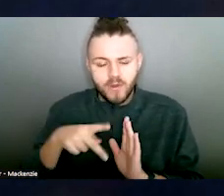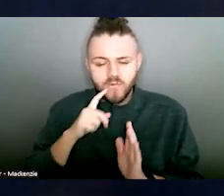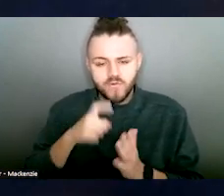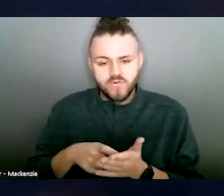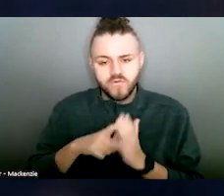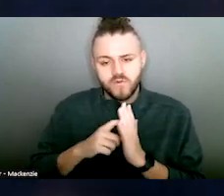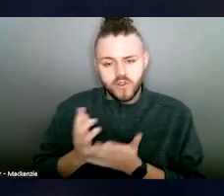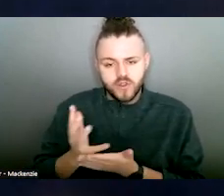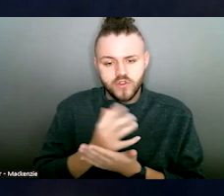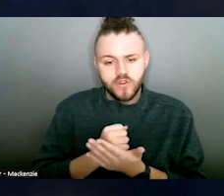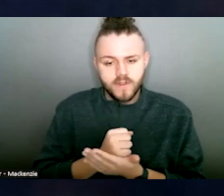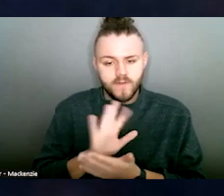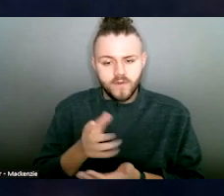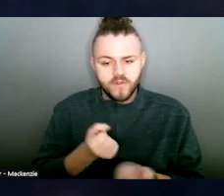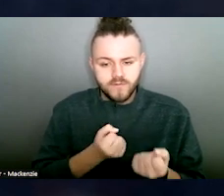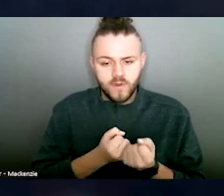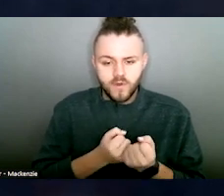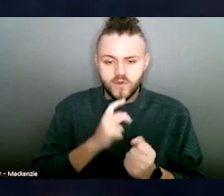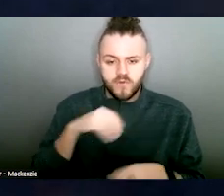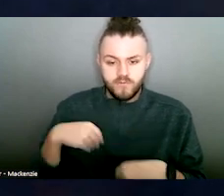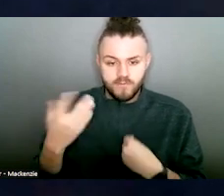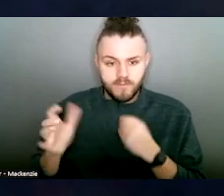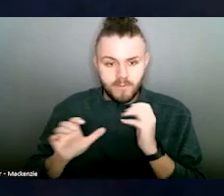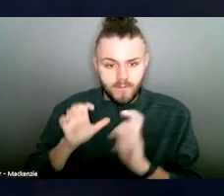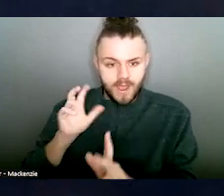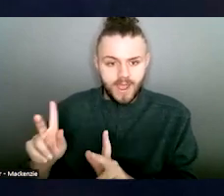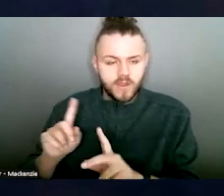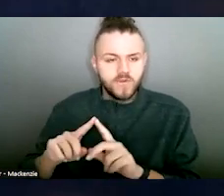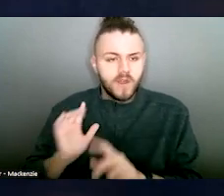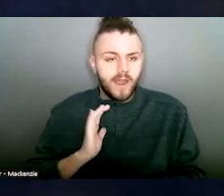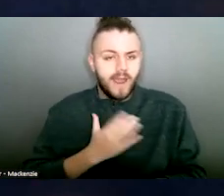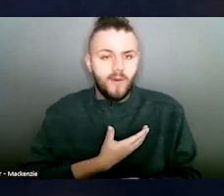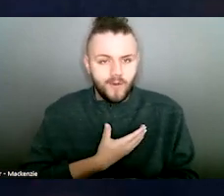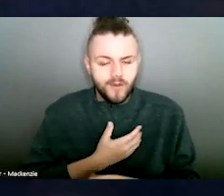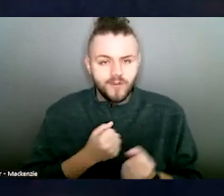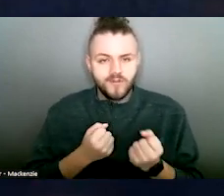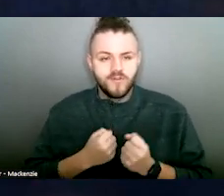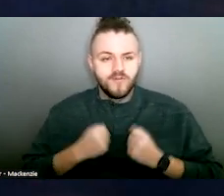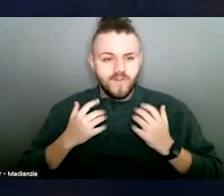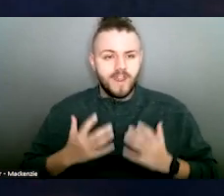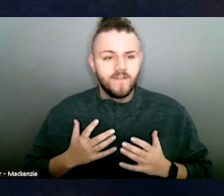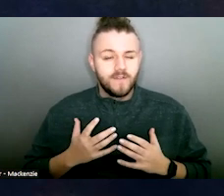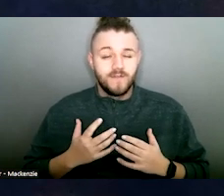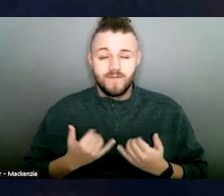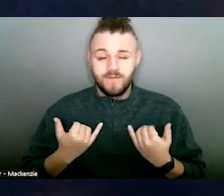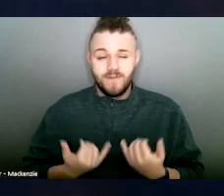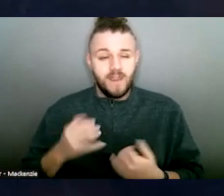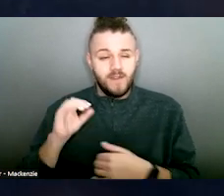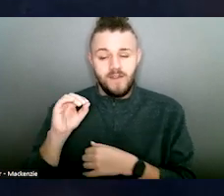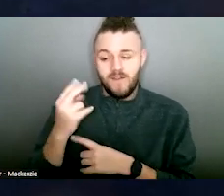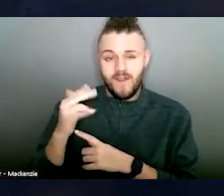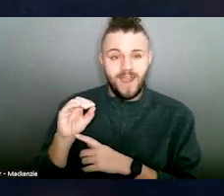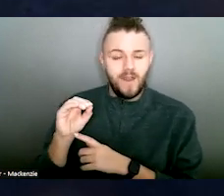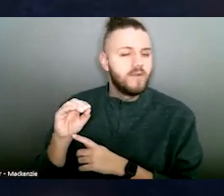to give the power back to our survivors of relationship abuse. Because right now, Ohio is not